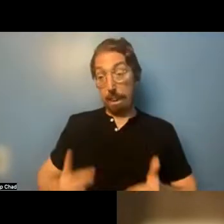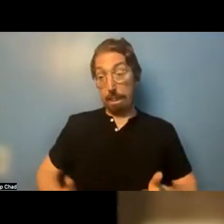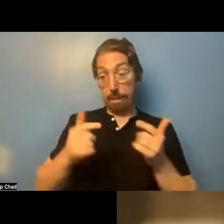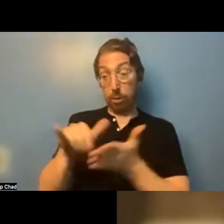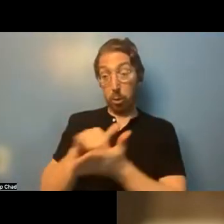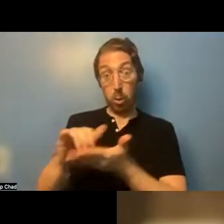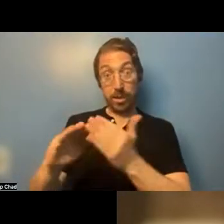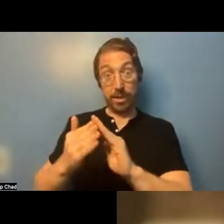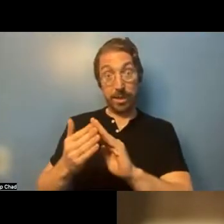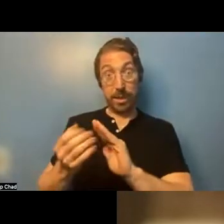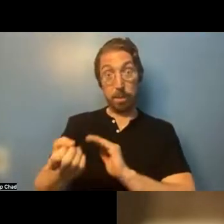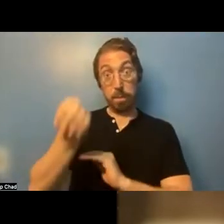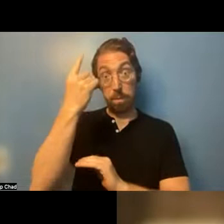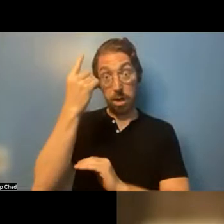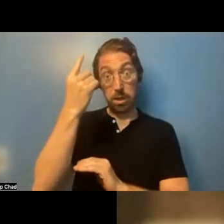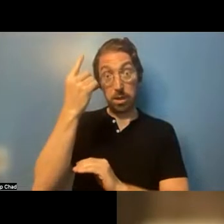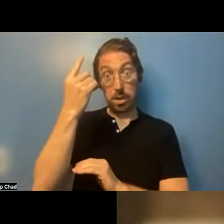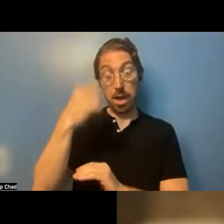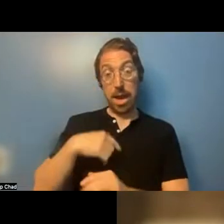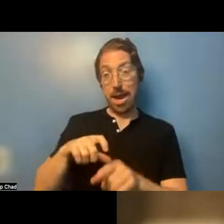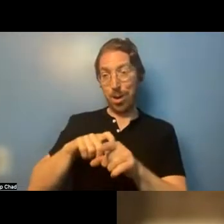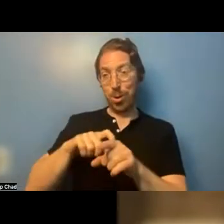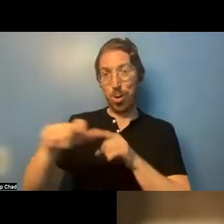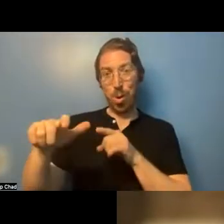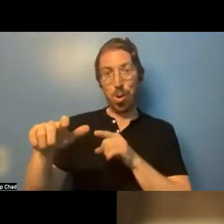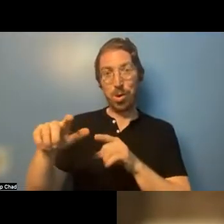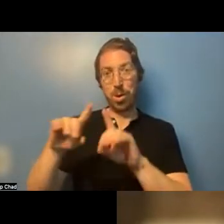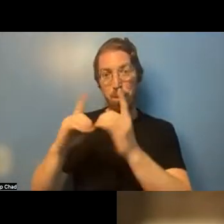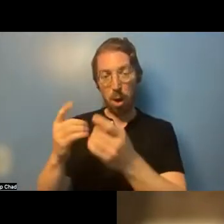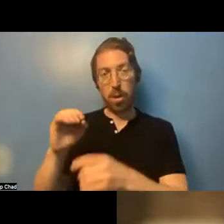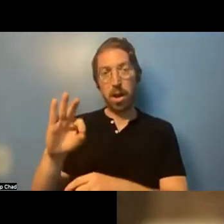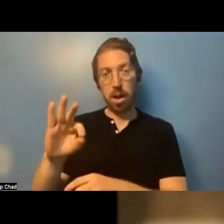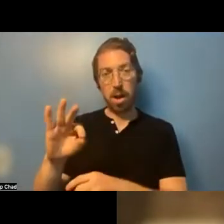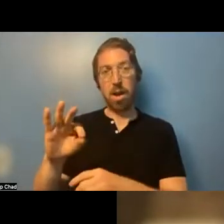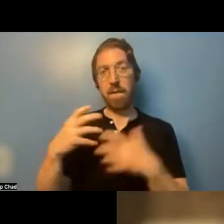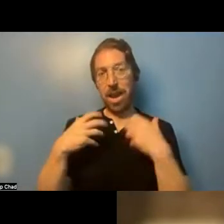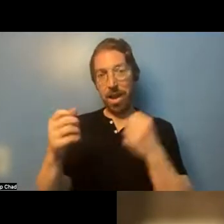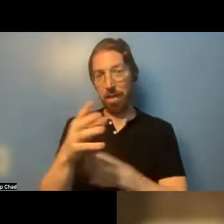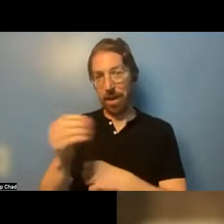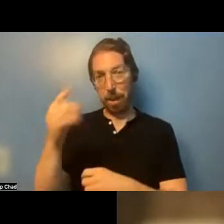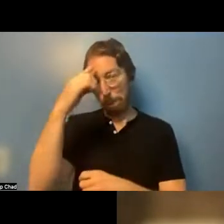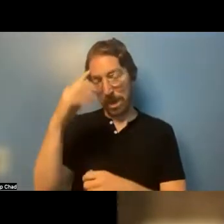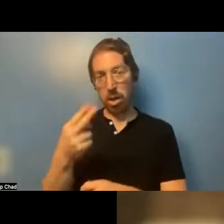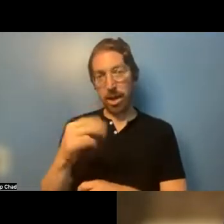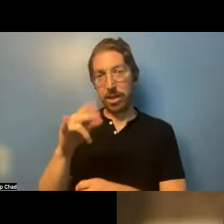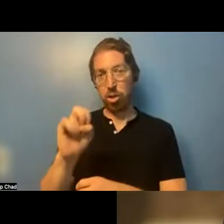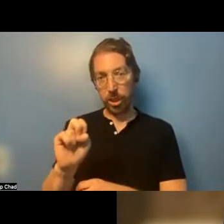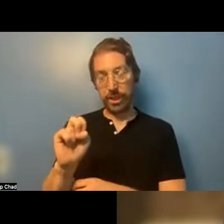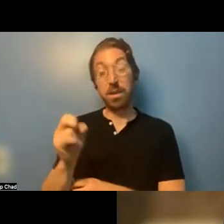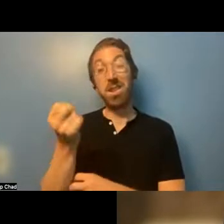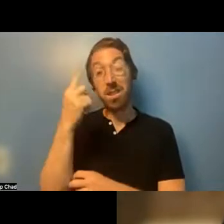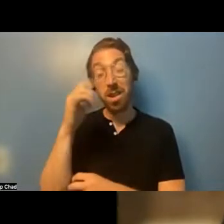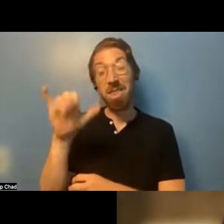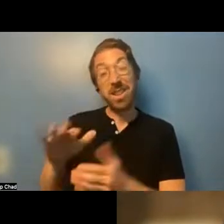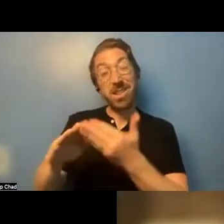Health and Mental Hygiene, that's when I found out that I needed to call the Department of Health, which is the state level. And that that's the one that oversees my